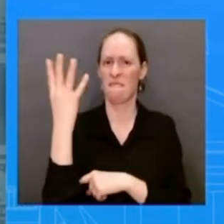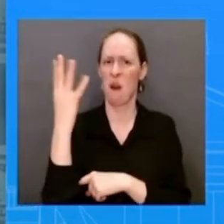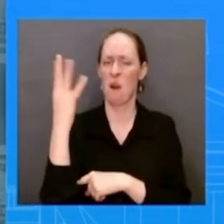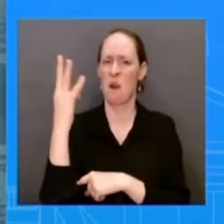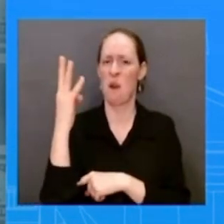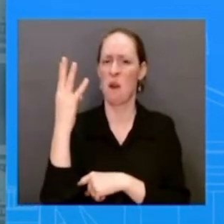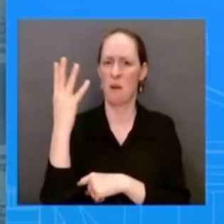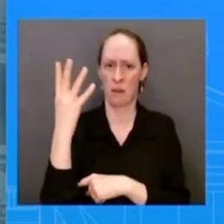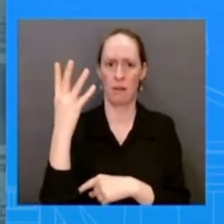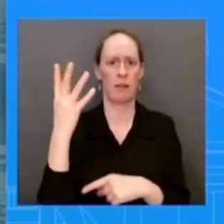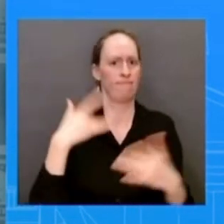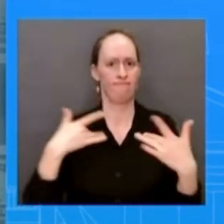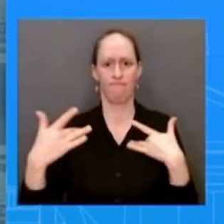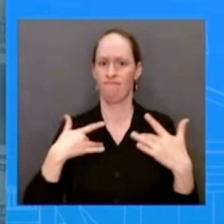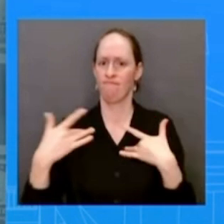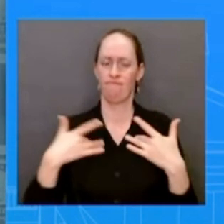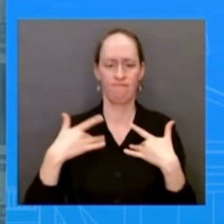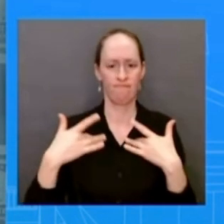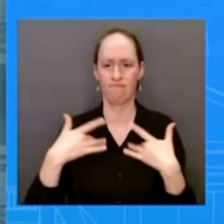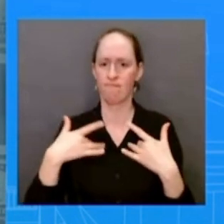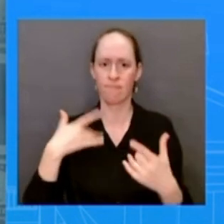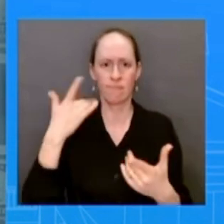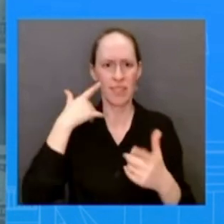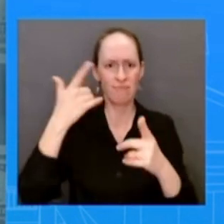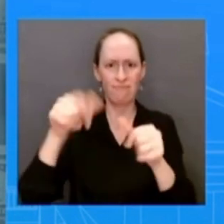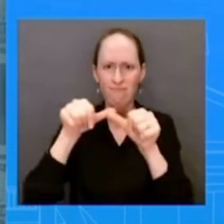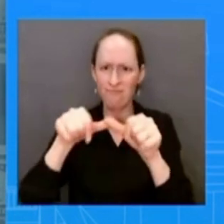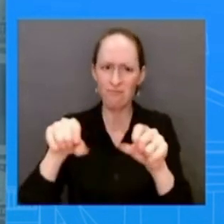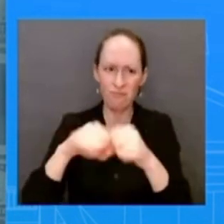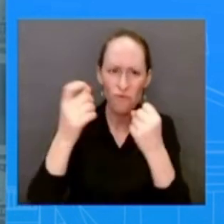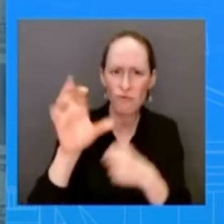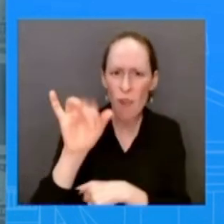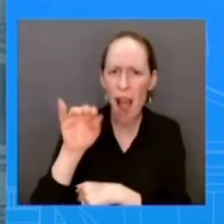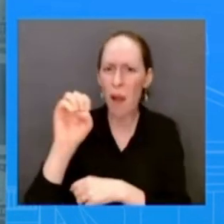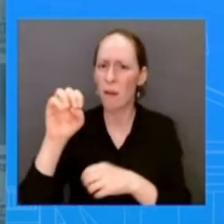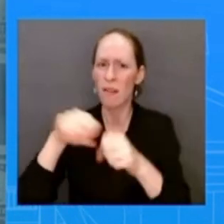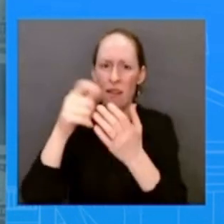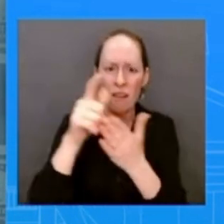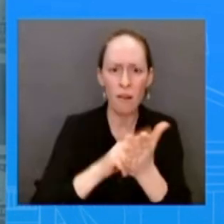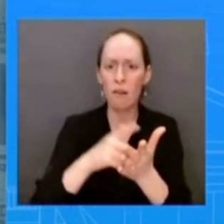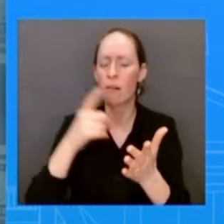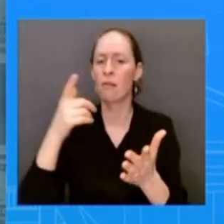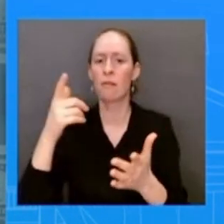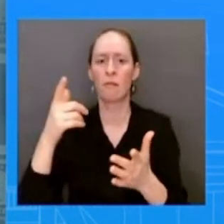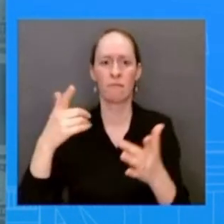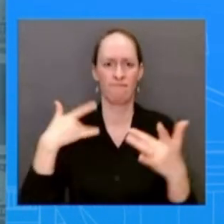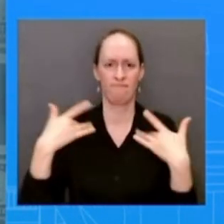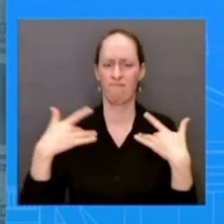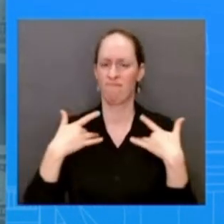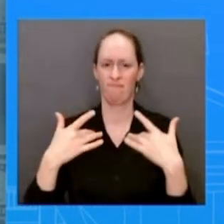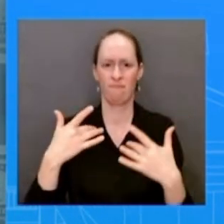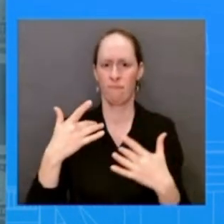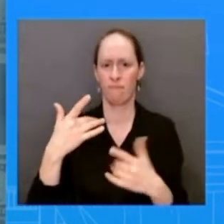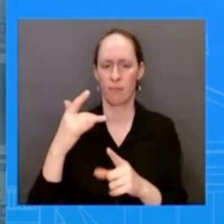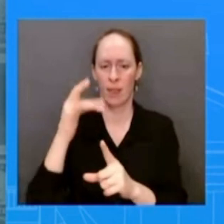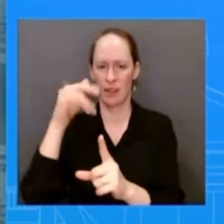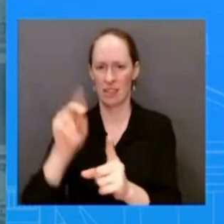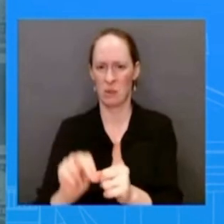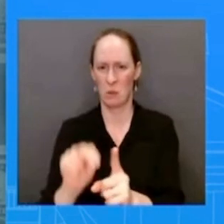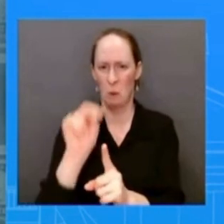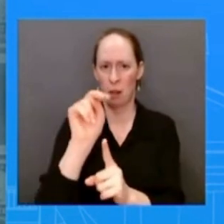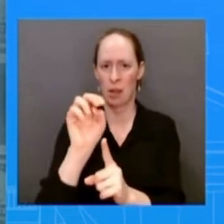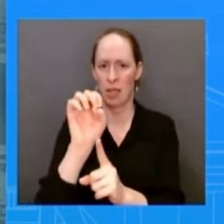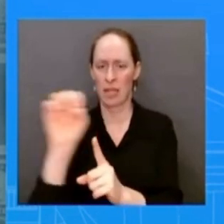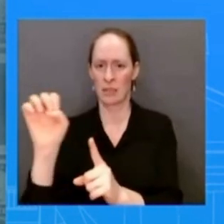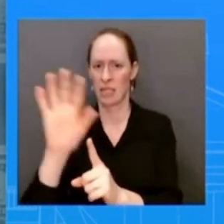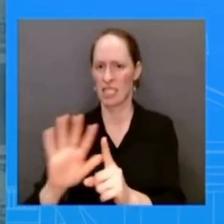clear about that the state department again has put that out uh we urge americans to read these alerts before traveling and uh and so we'll leave it there